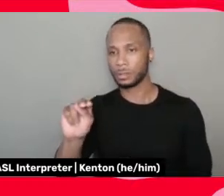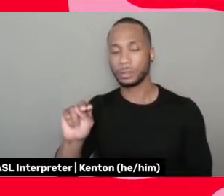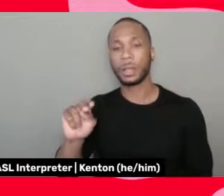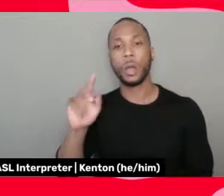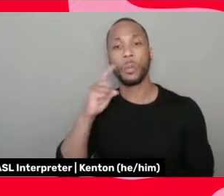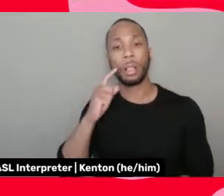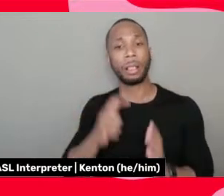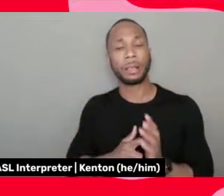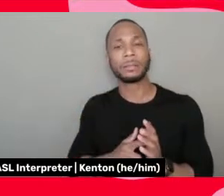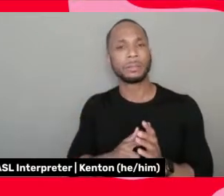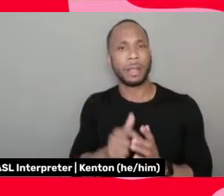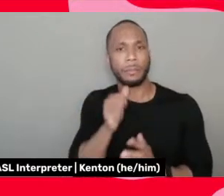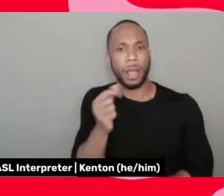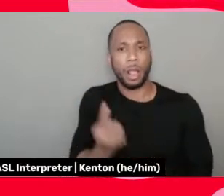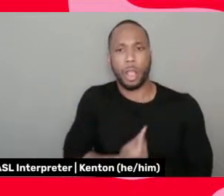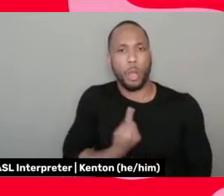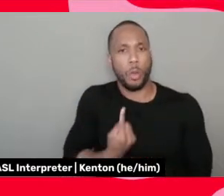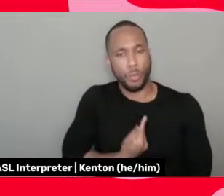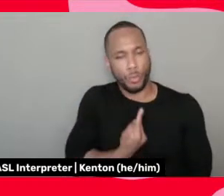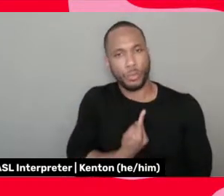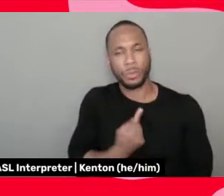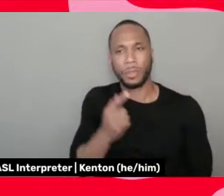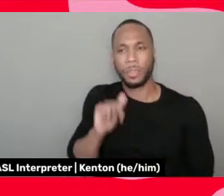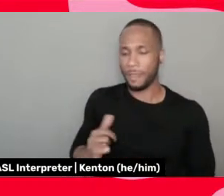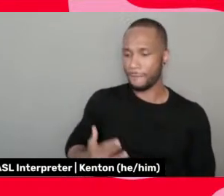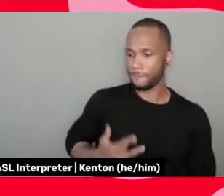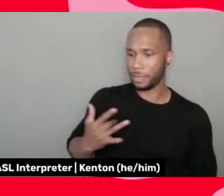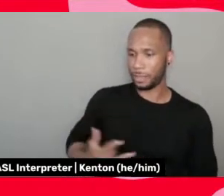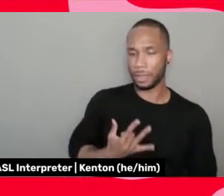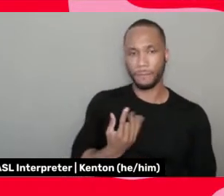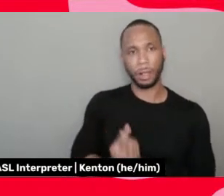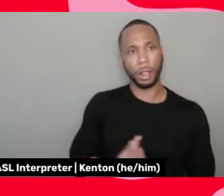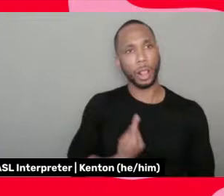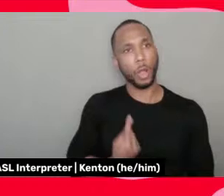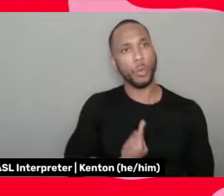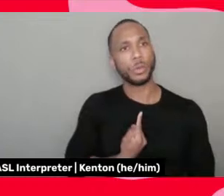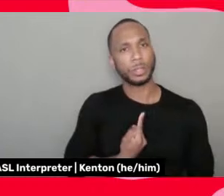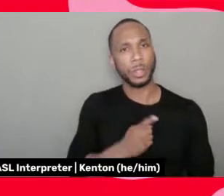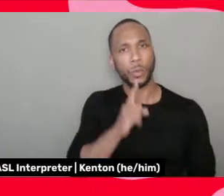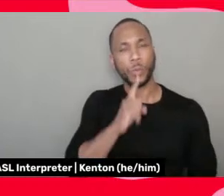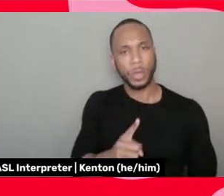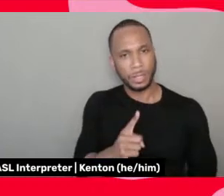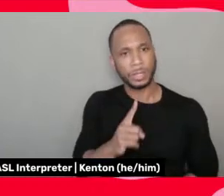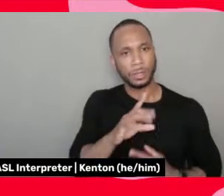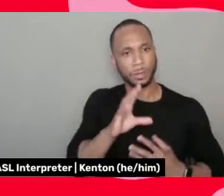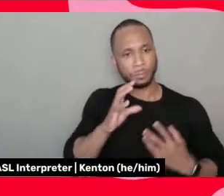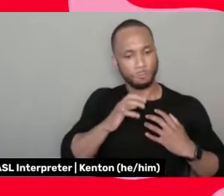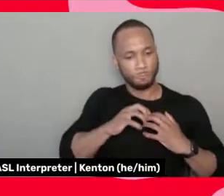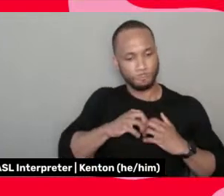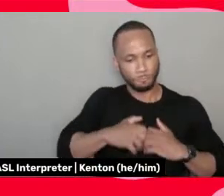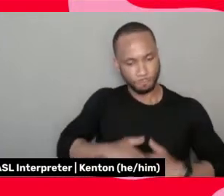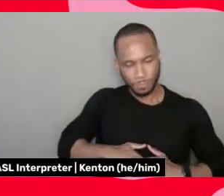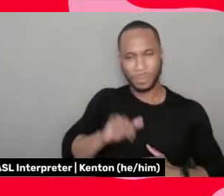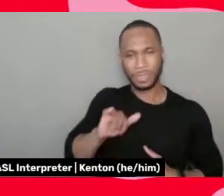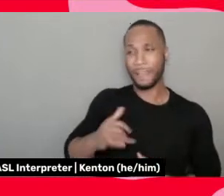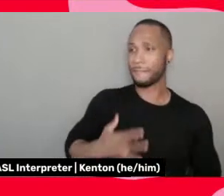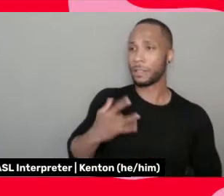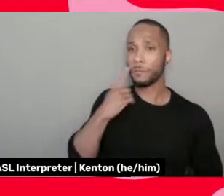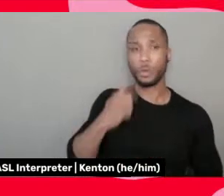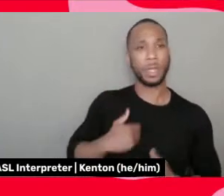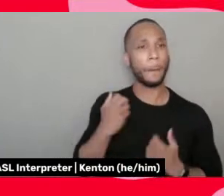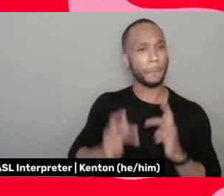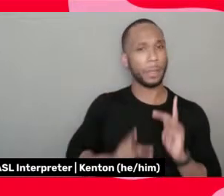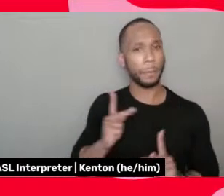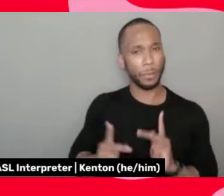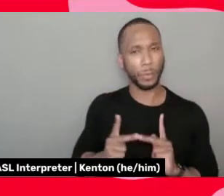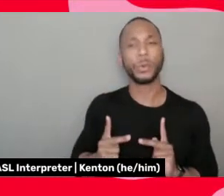people, and it's the feeling of aloneness that gets you. It's the feeling for young people knowing, and